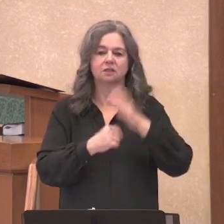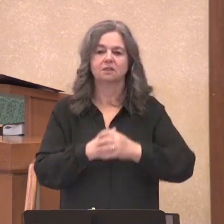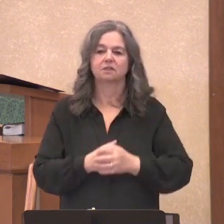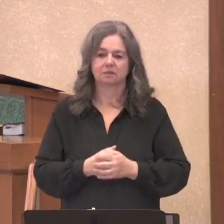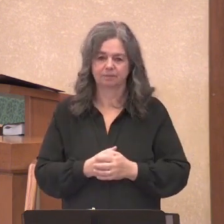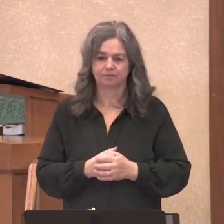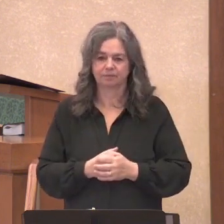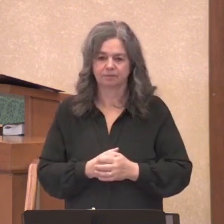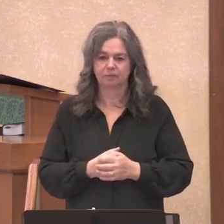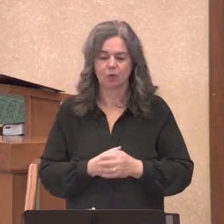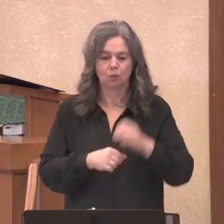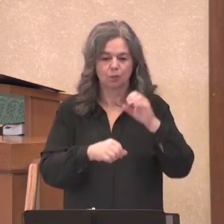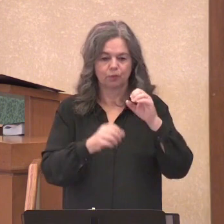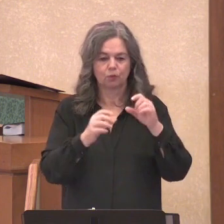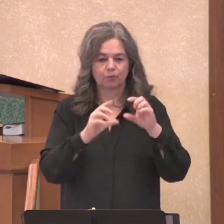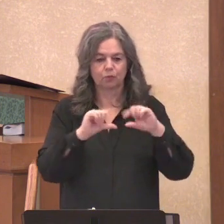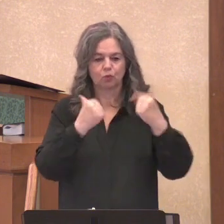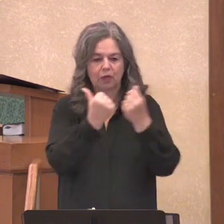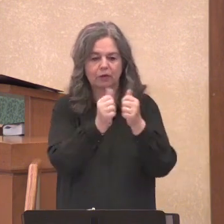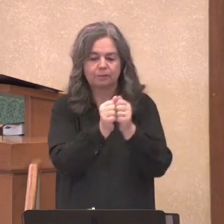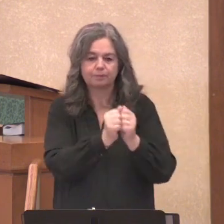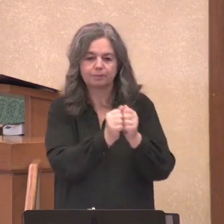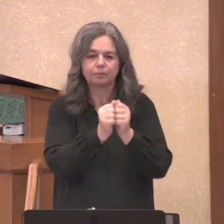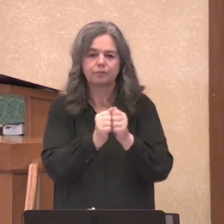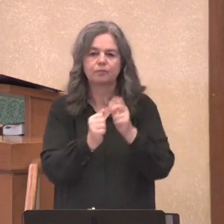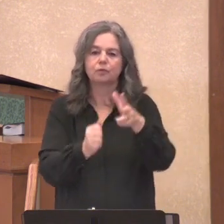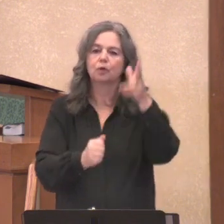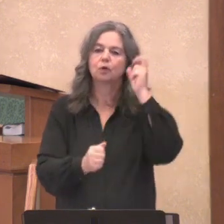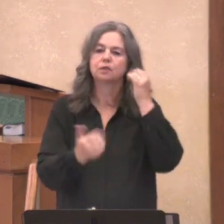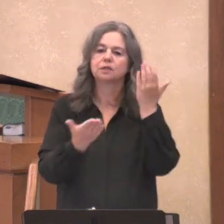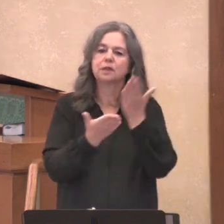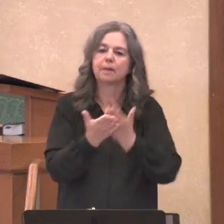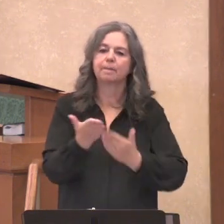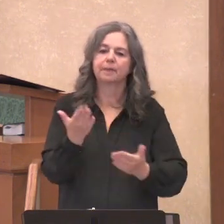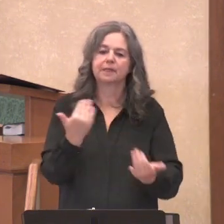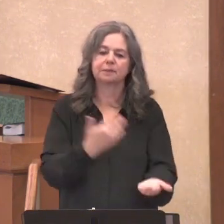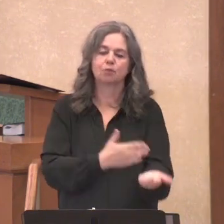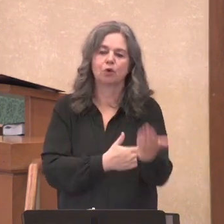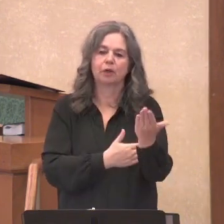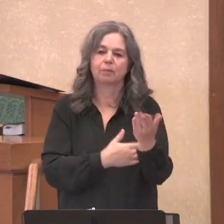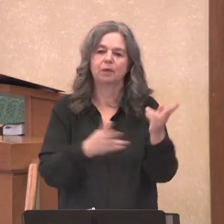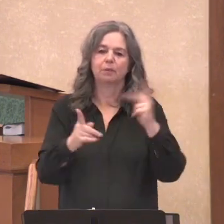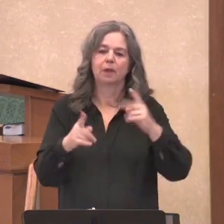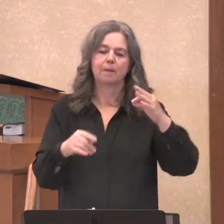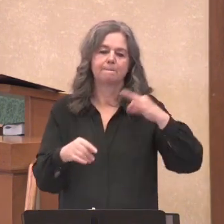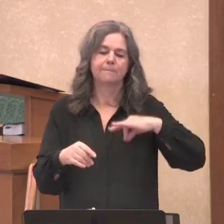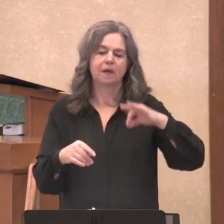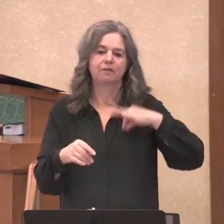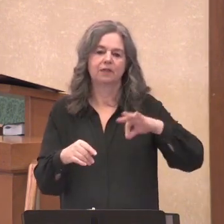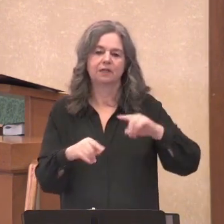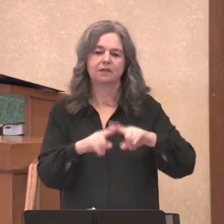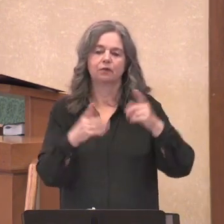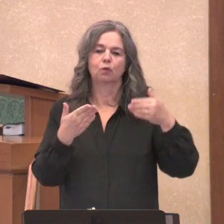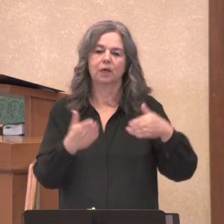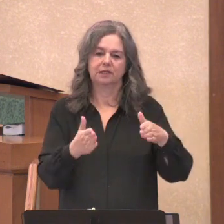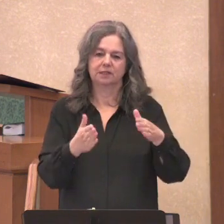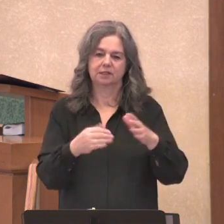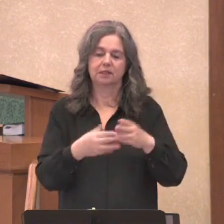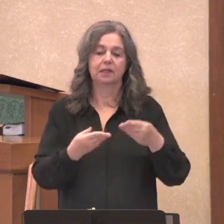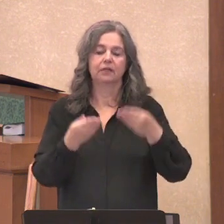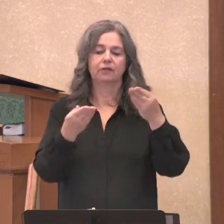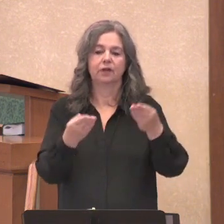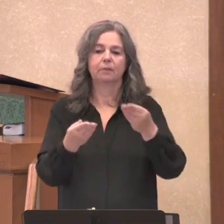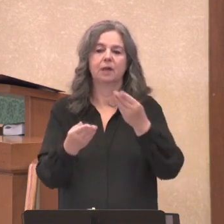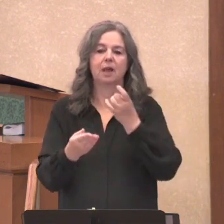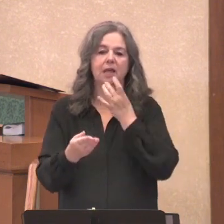responses in our spotlight this morning. People who have benefited in ways that have given them a little light light